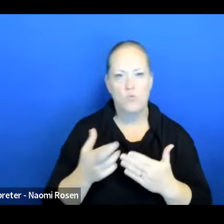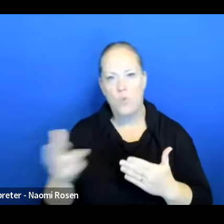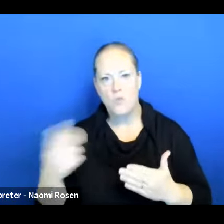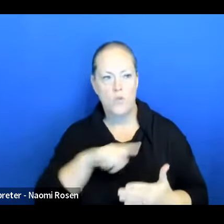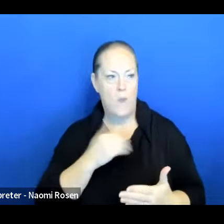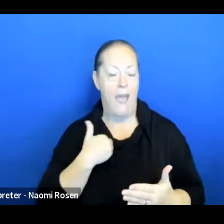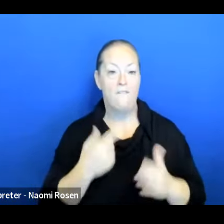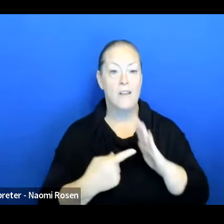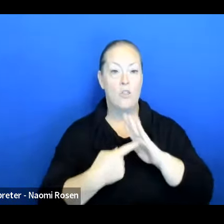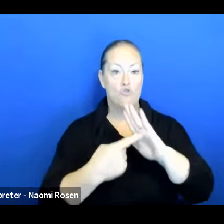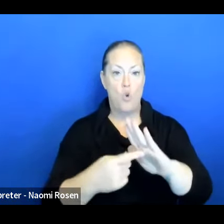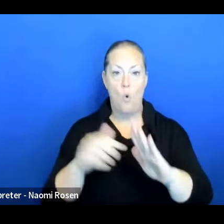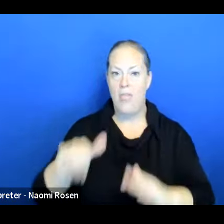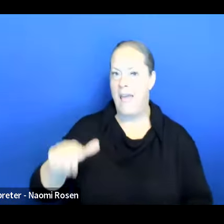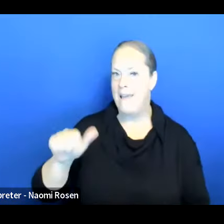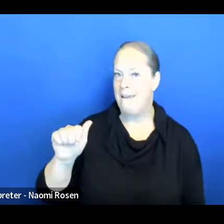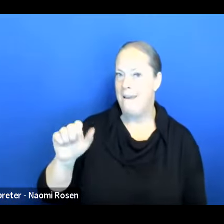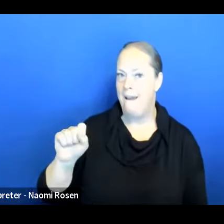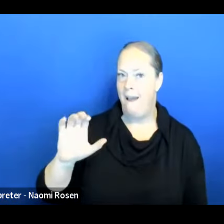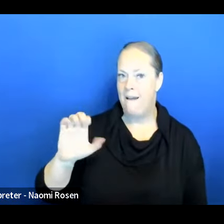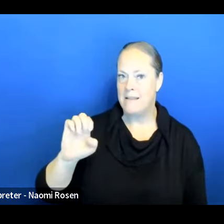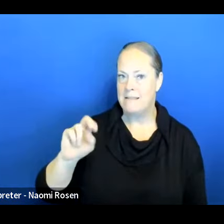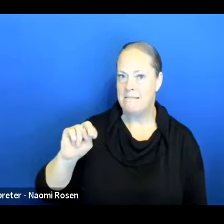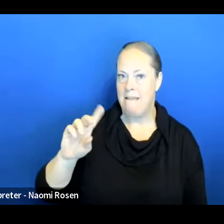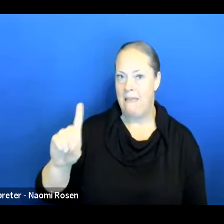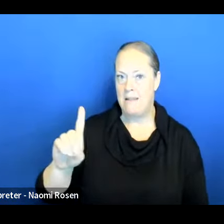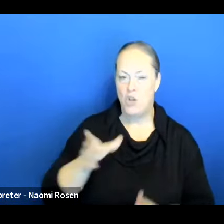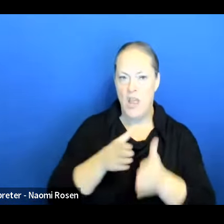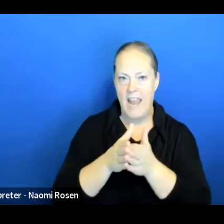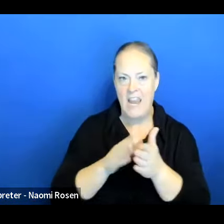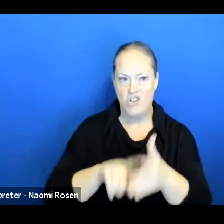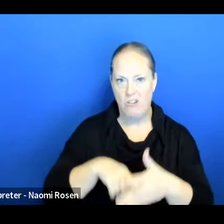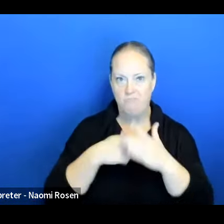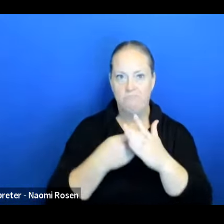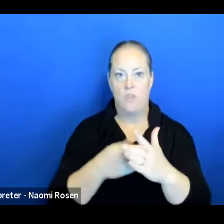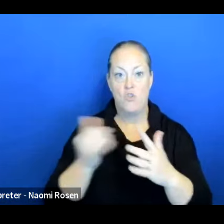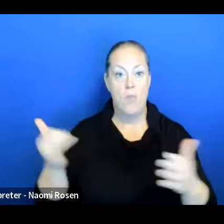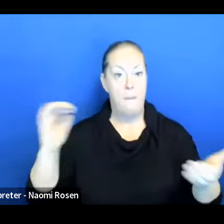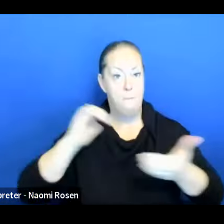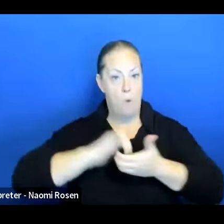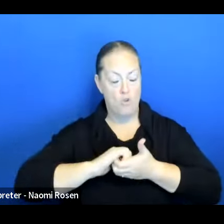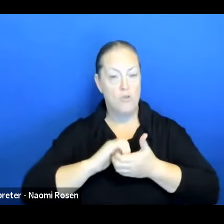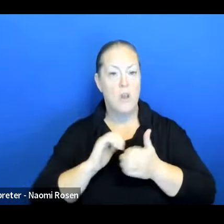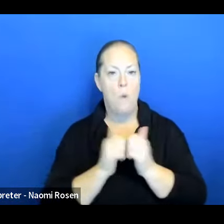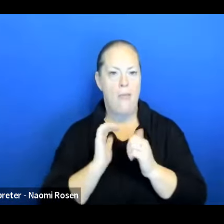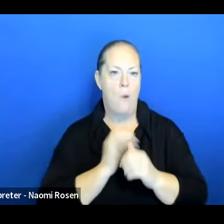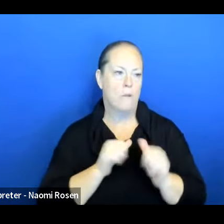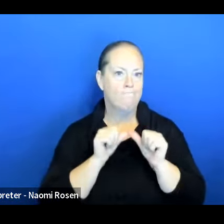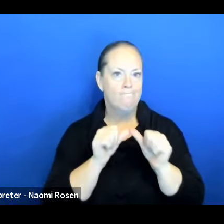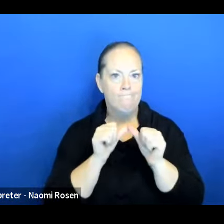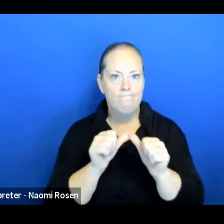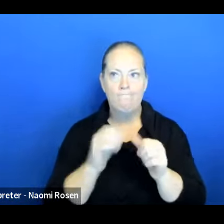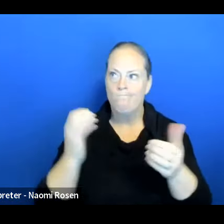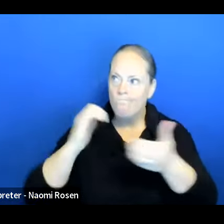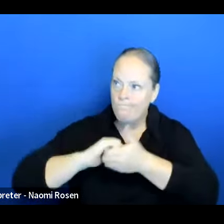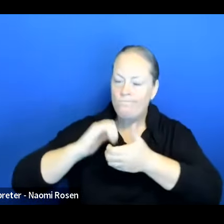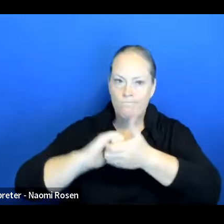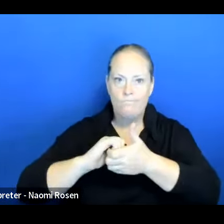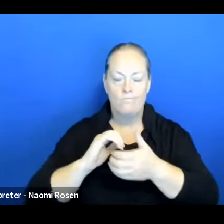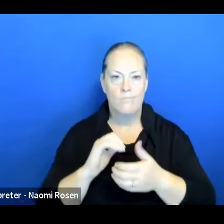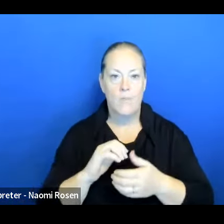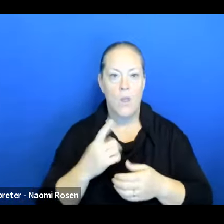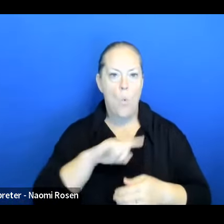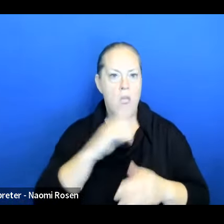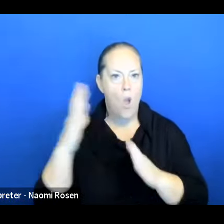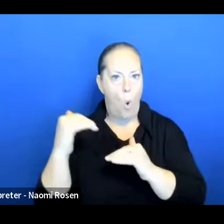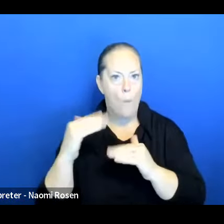ASCEND initiative at Southern University. So through that partnership and our continuous efforts of collaboration, we hope to